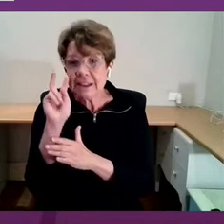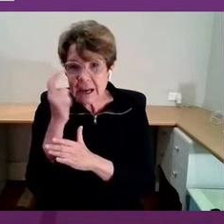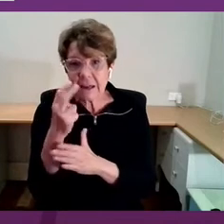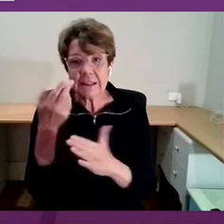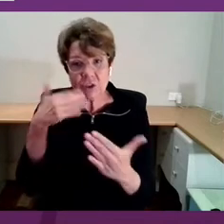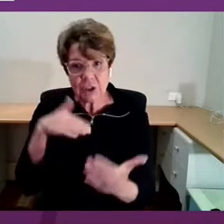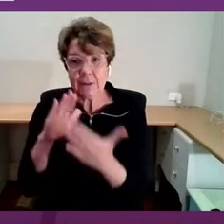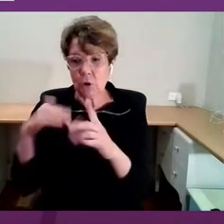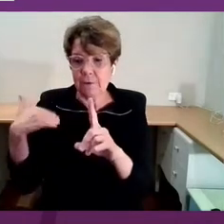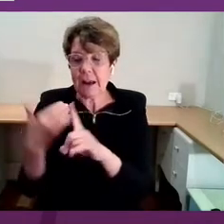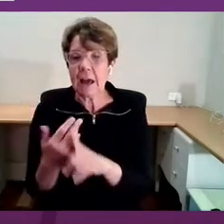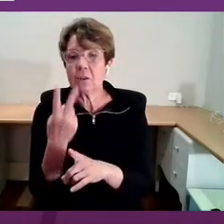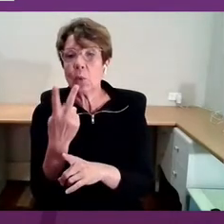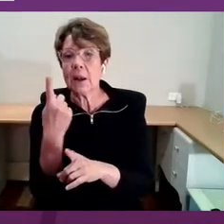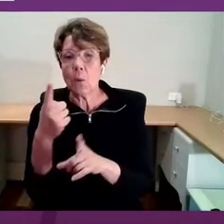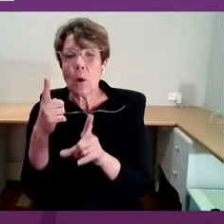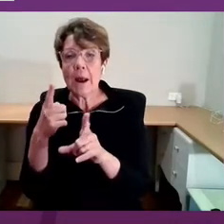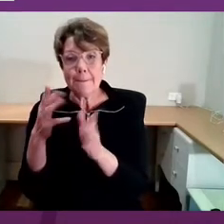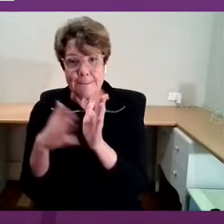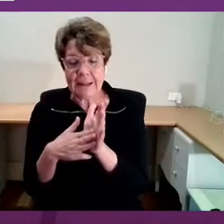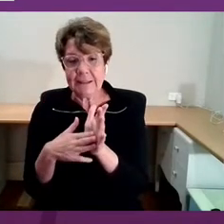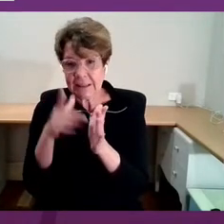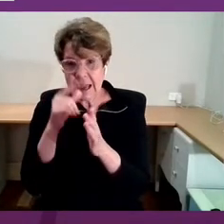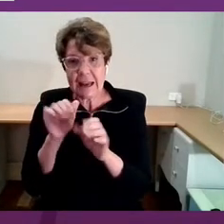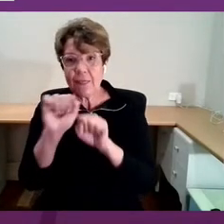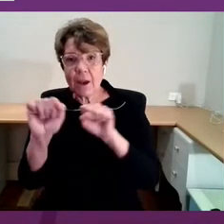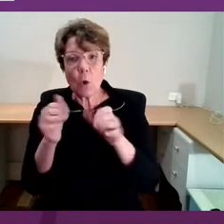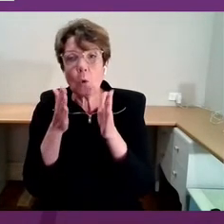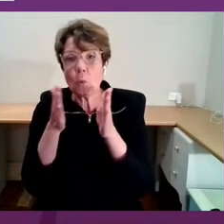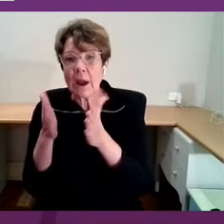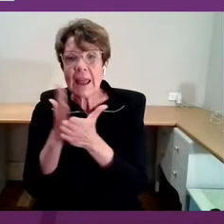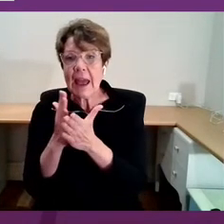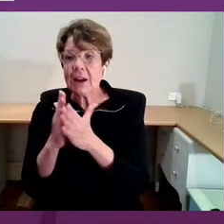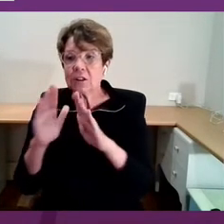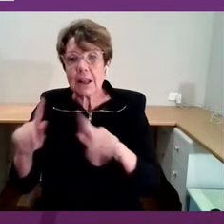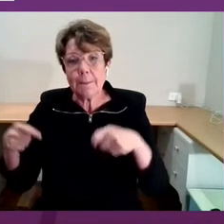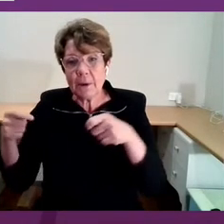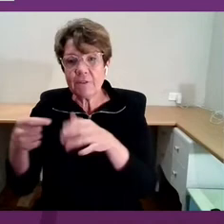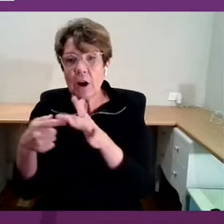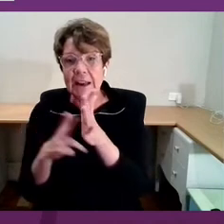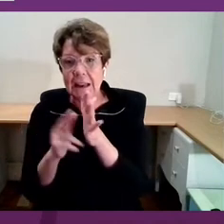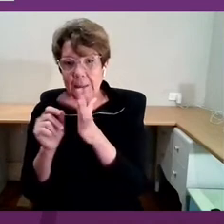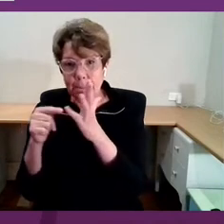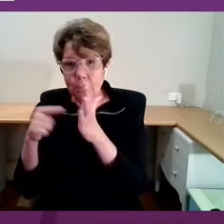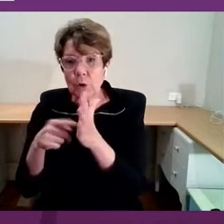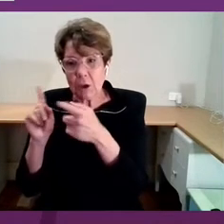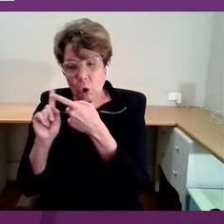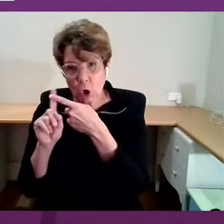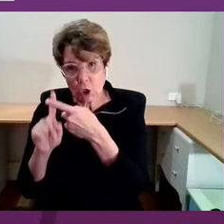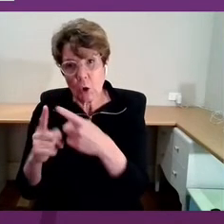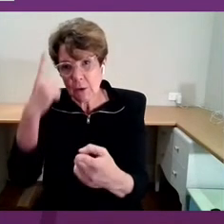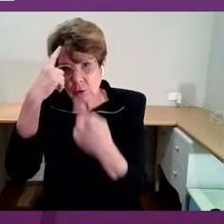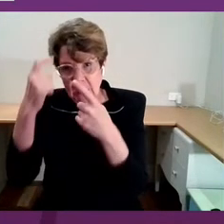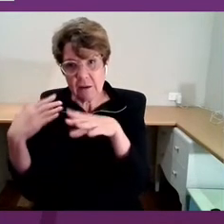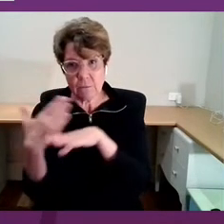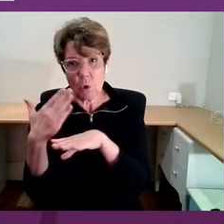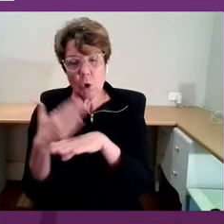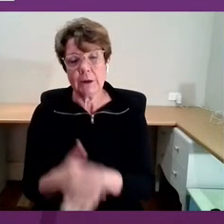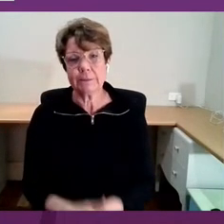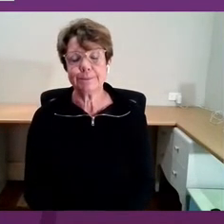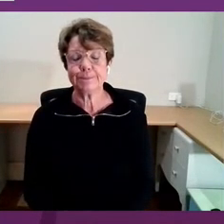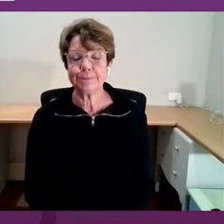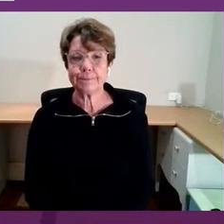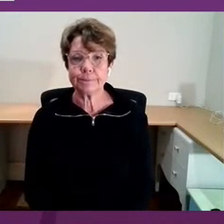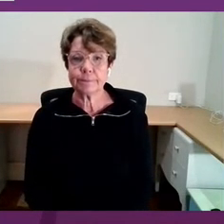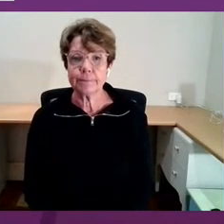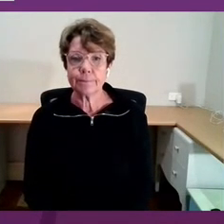months can in their own way provide input for each of you in your ongoing creative work. As we move